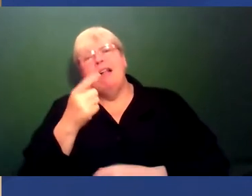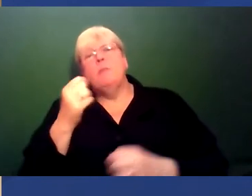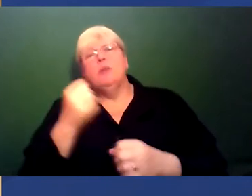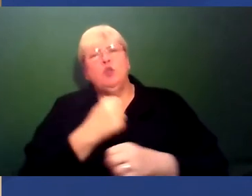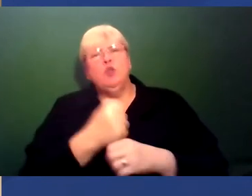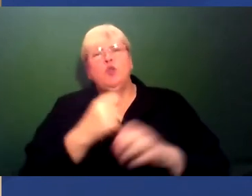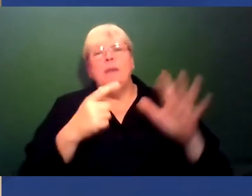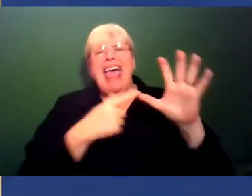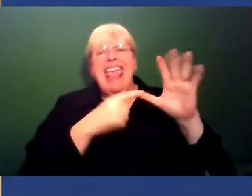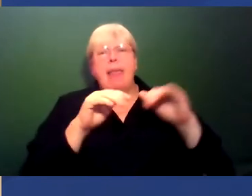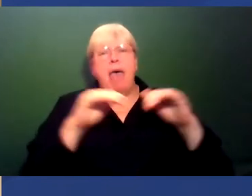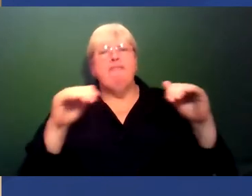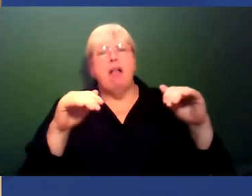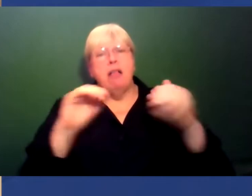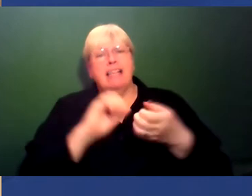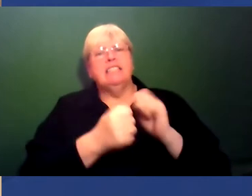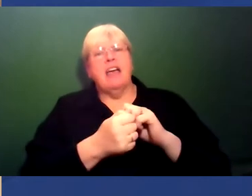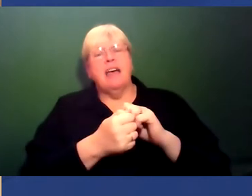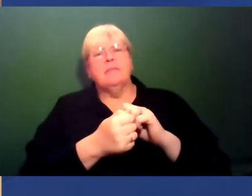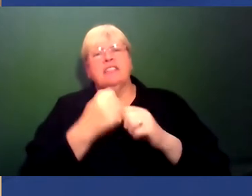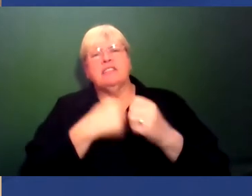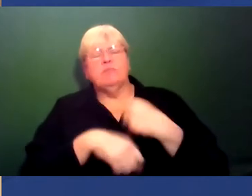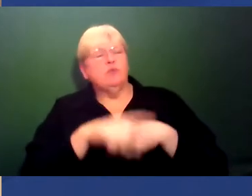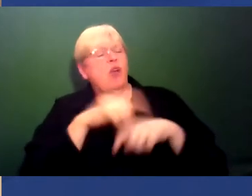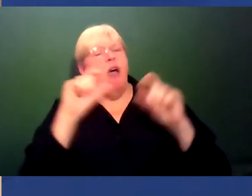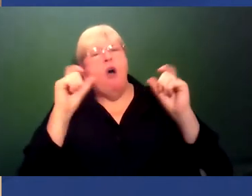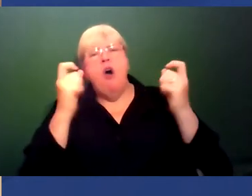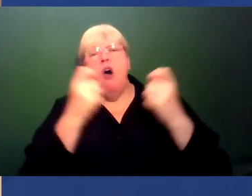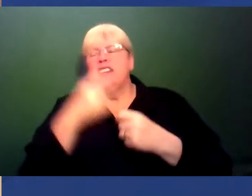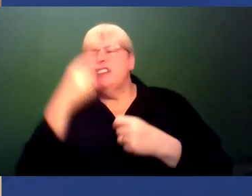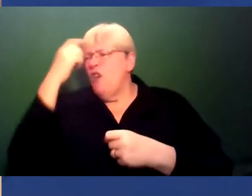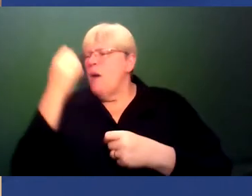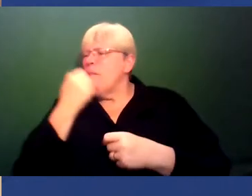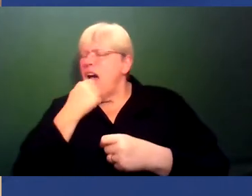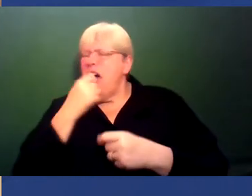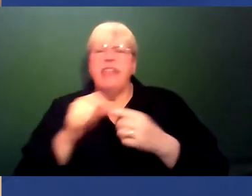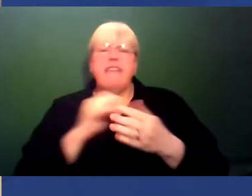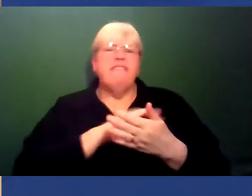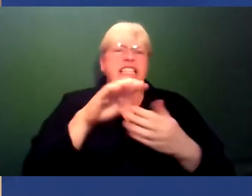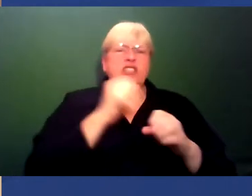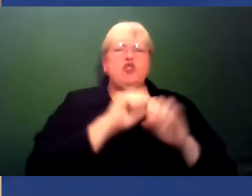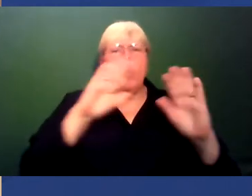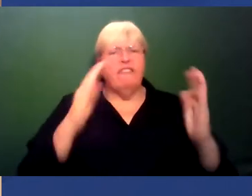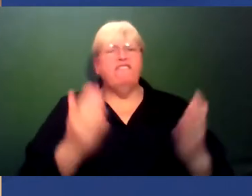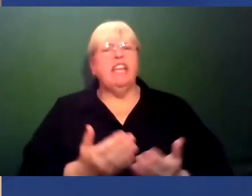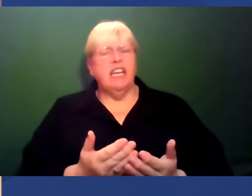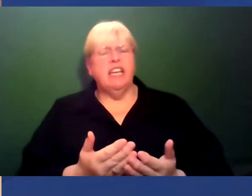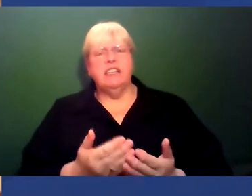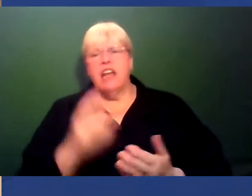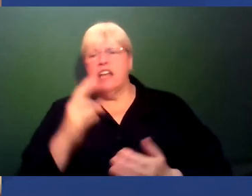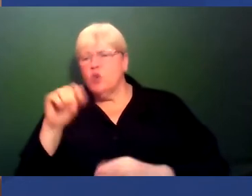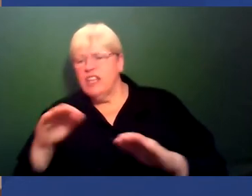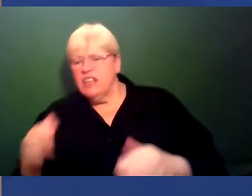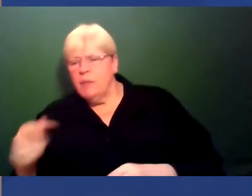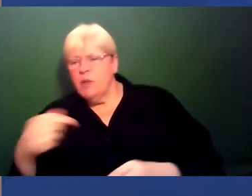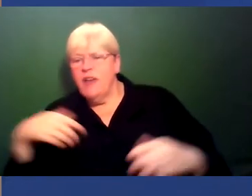A-levels and I kind of stumbled into the tertiary college where I did it. And I was going to do maths, physics and geography. And I saw this table which had, like,